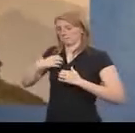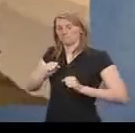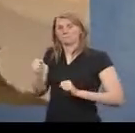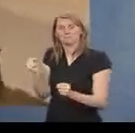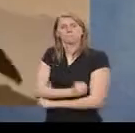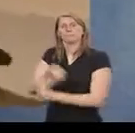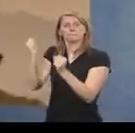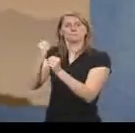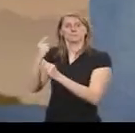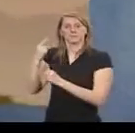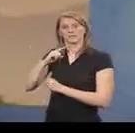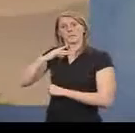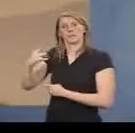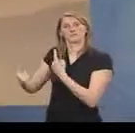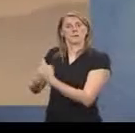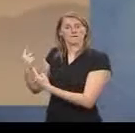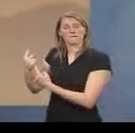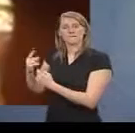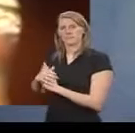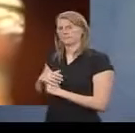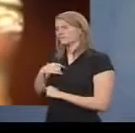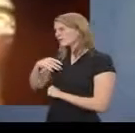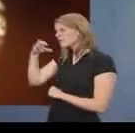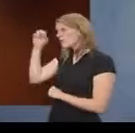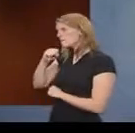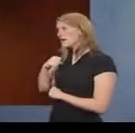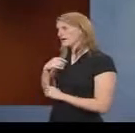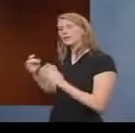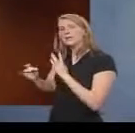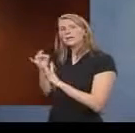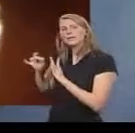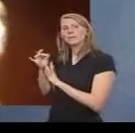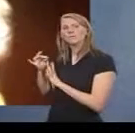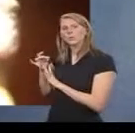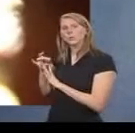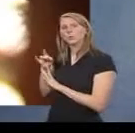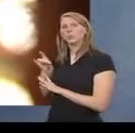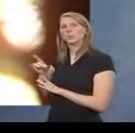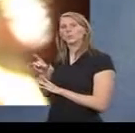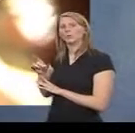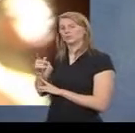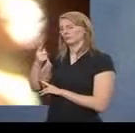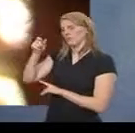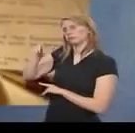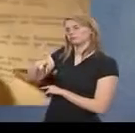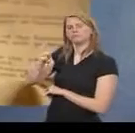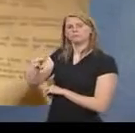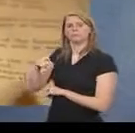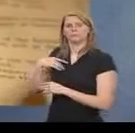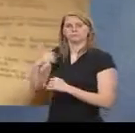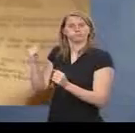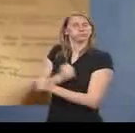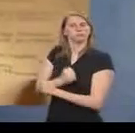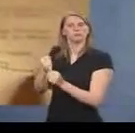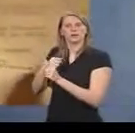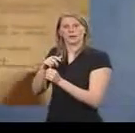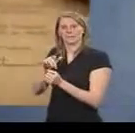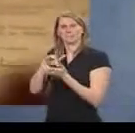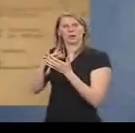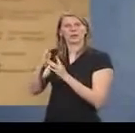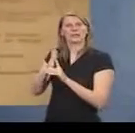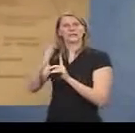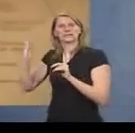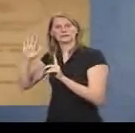I remember interviewing one would-be suicide bomber in the Middle East and being struck by his unquestioning commitment to his